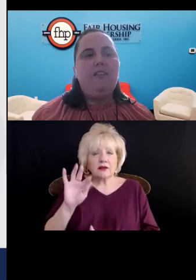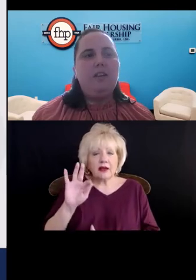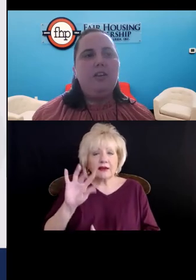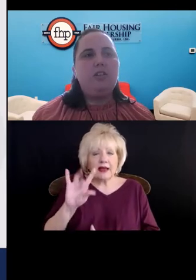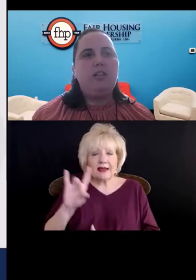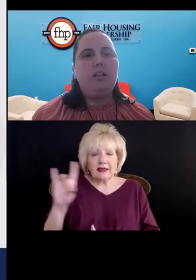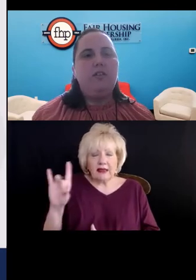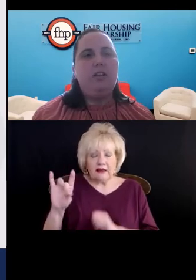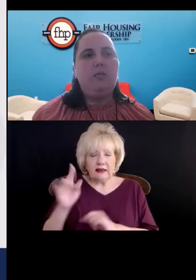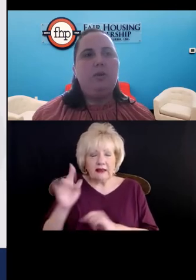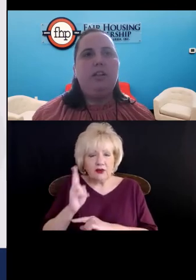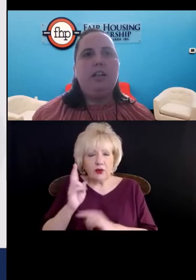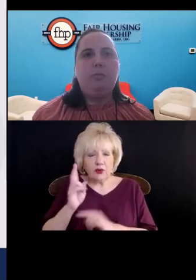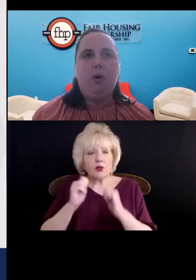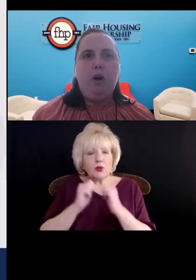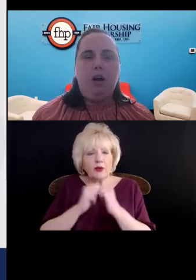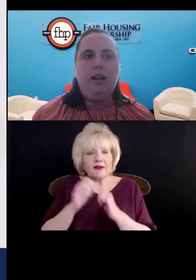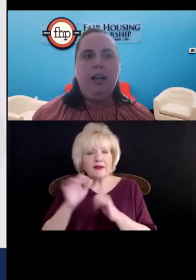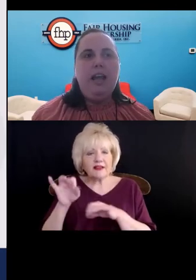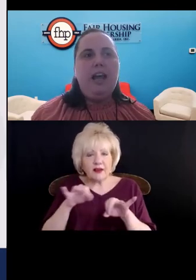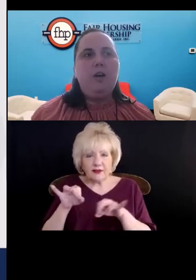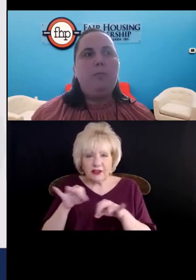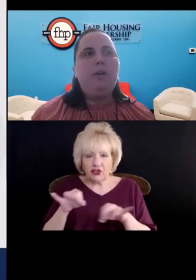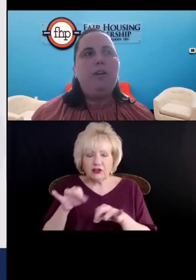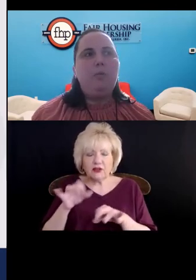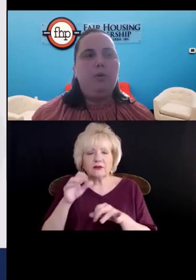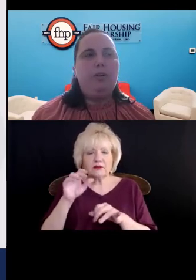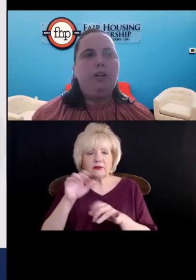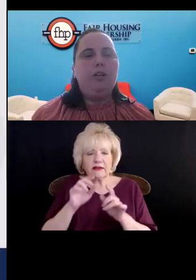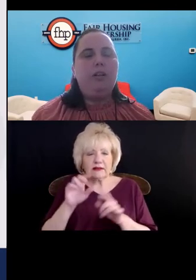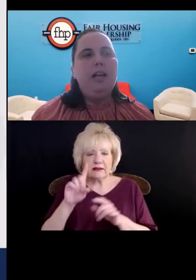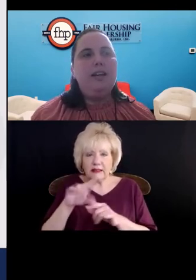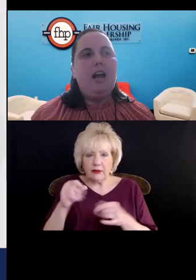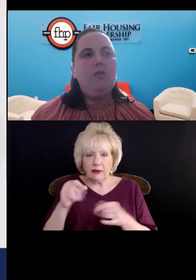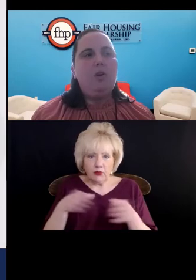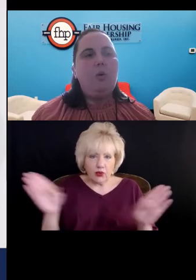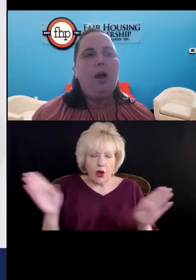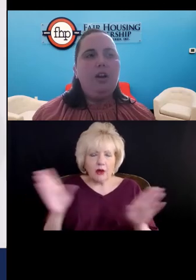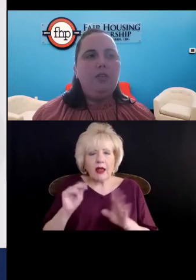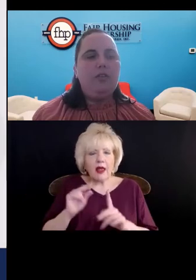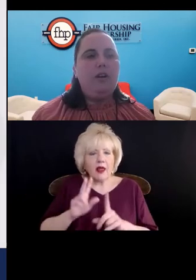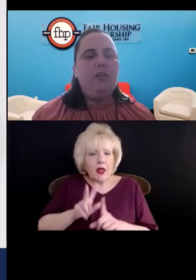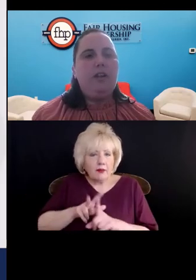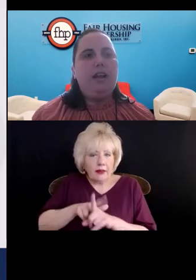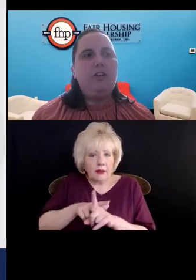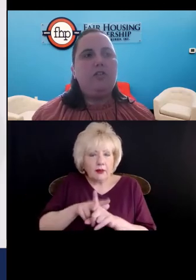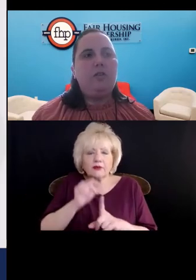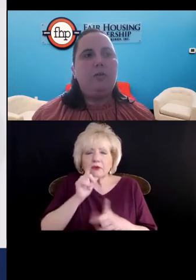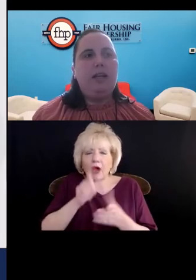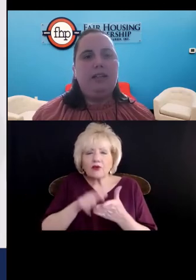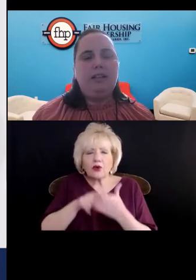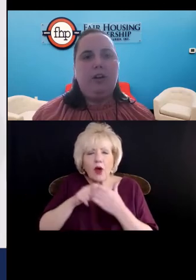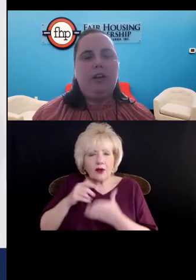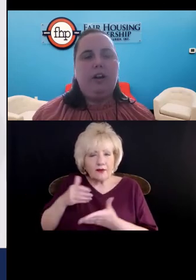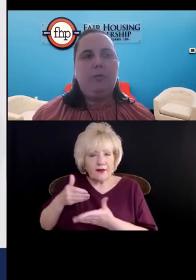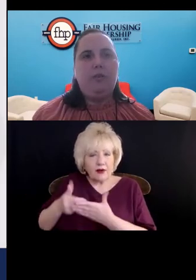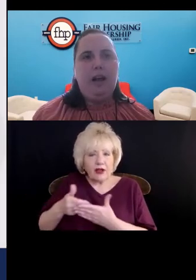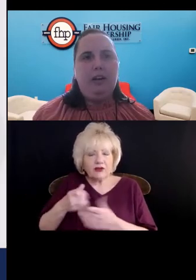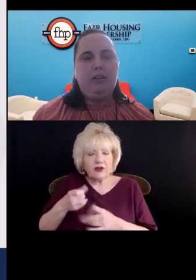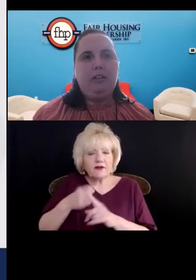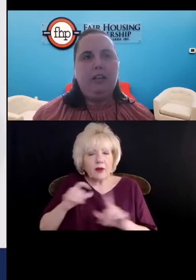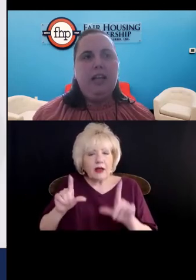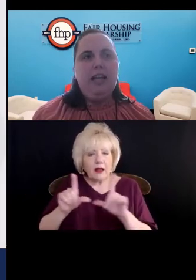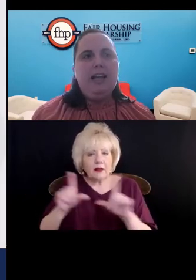made definitions of disability broad and applicable to not requiring verification from licensed healthcare